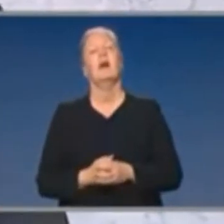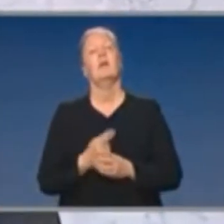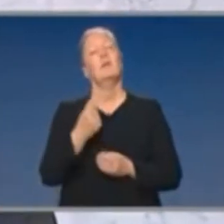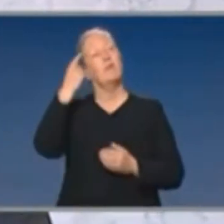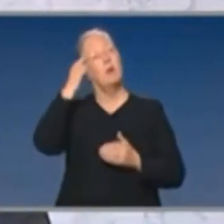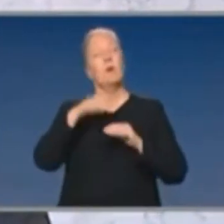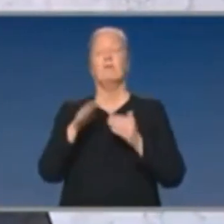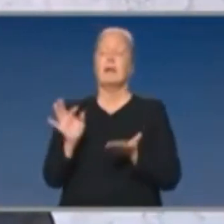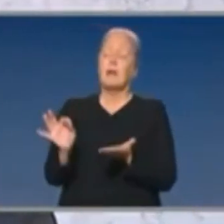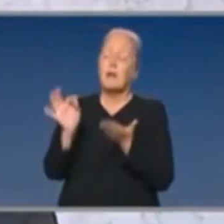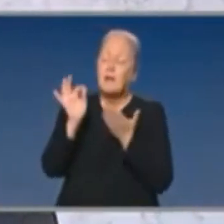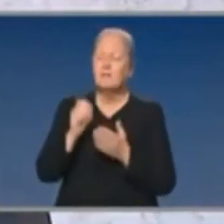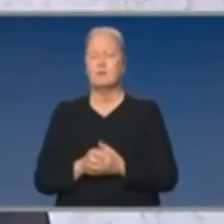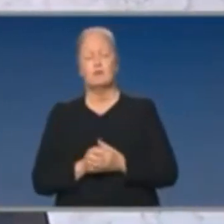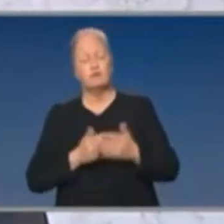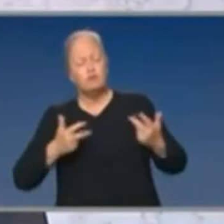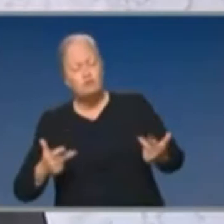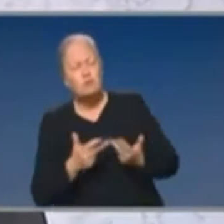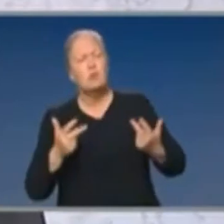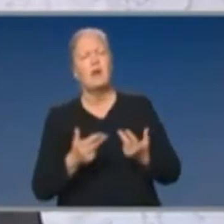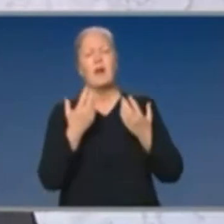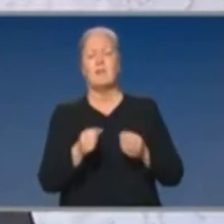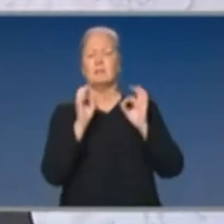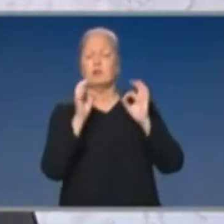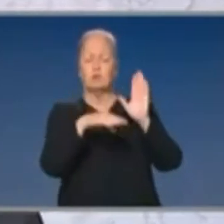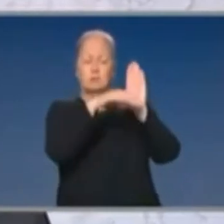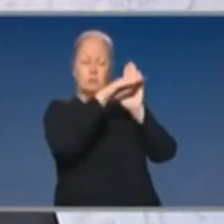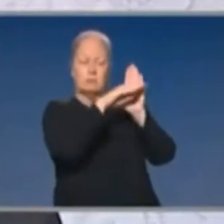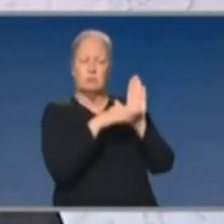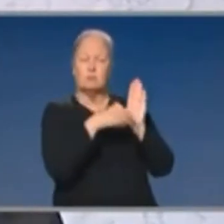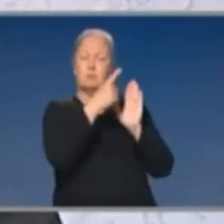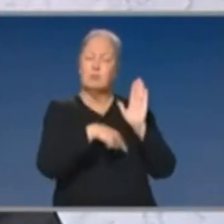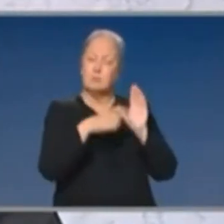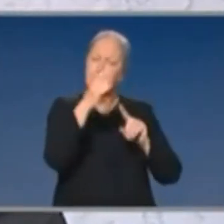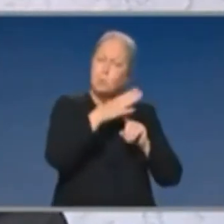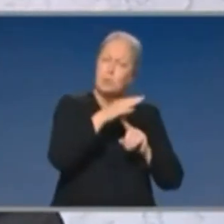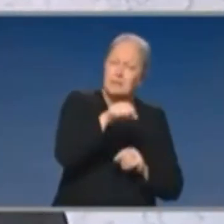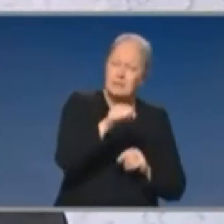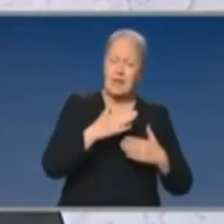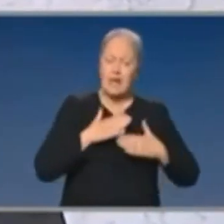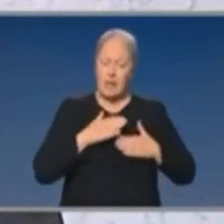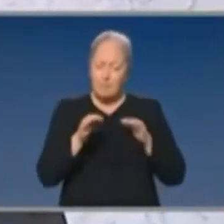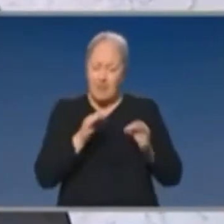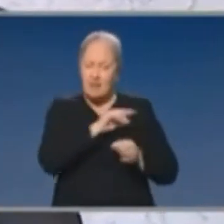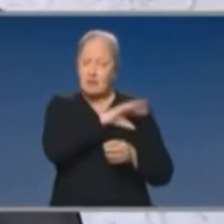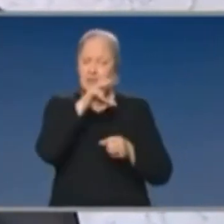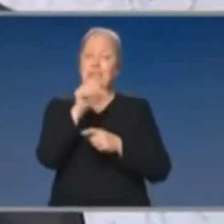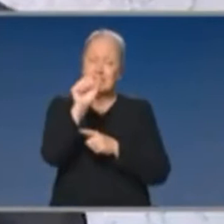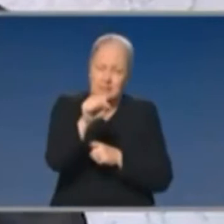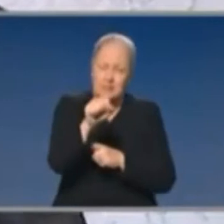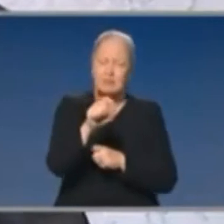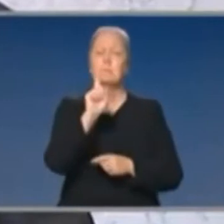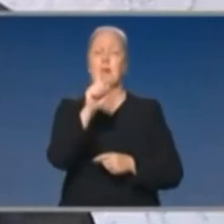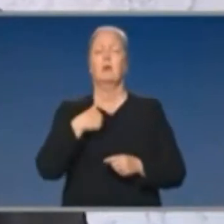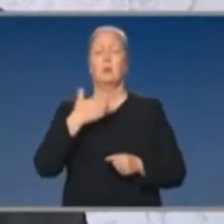and restaurants. They are important. They are part of the plan. But the most important thing is